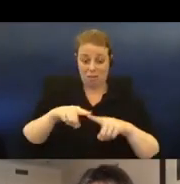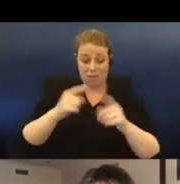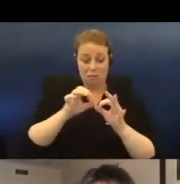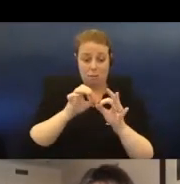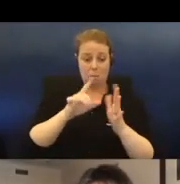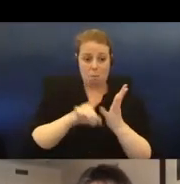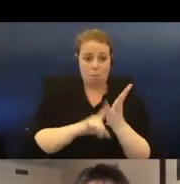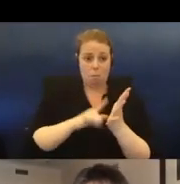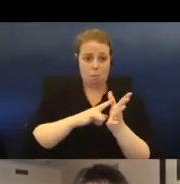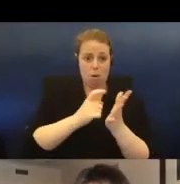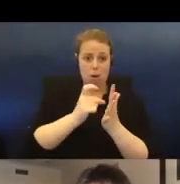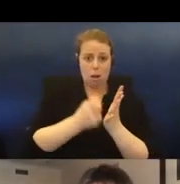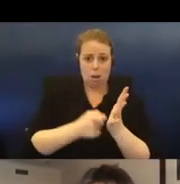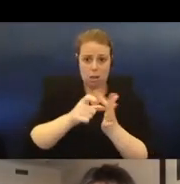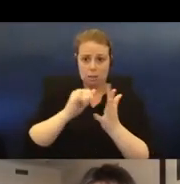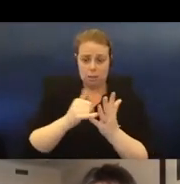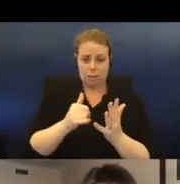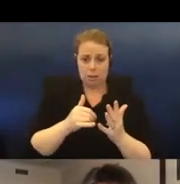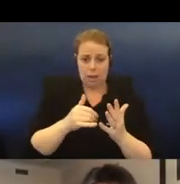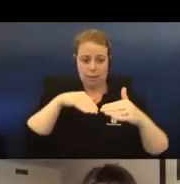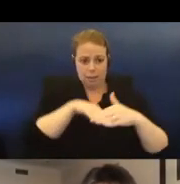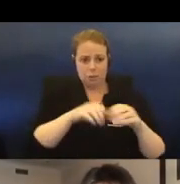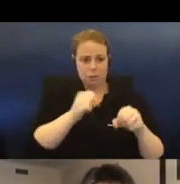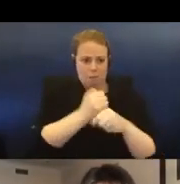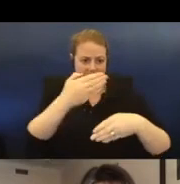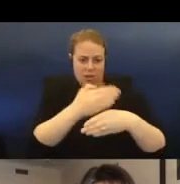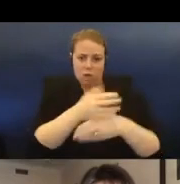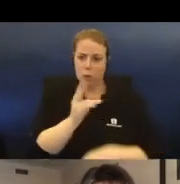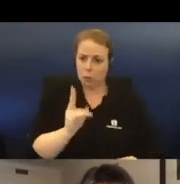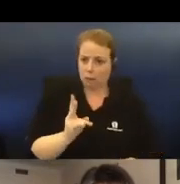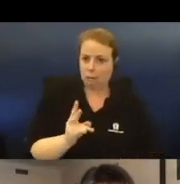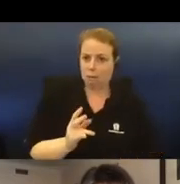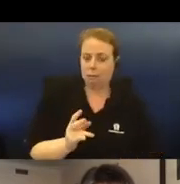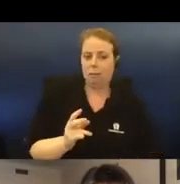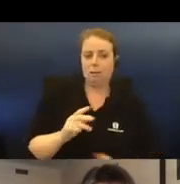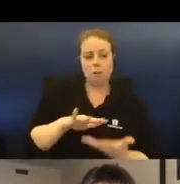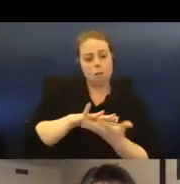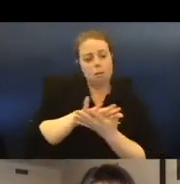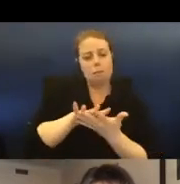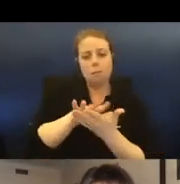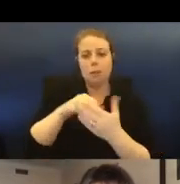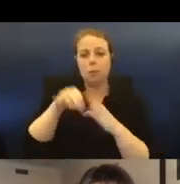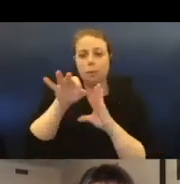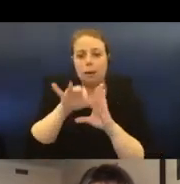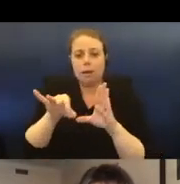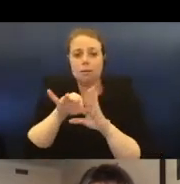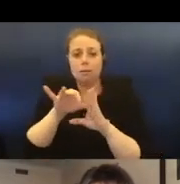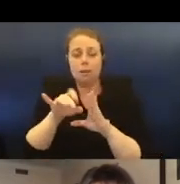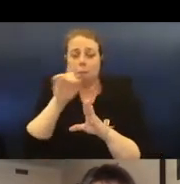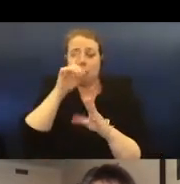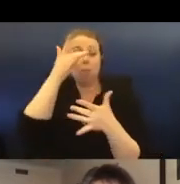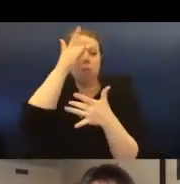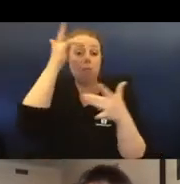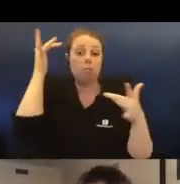and made them functional again. They blended in with the architecture, often unnoticeable to visitors